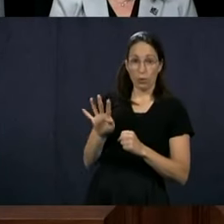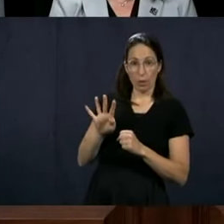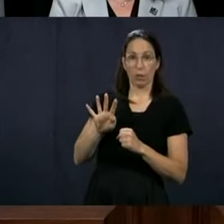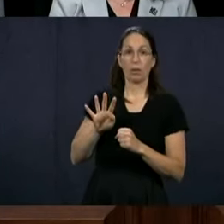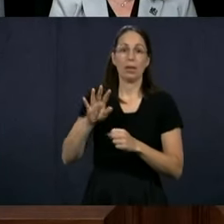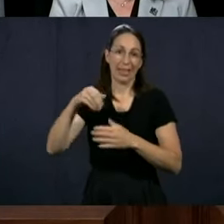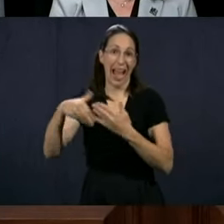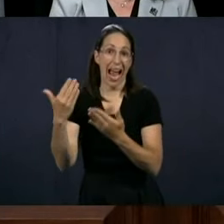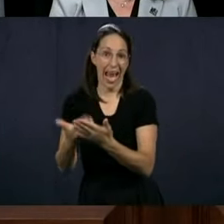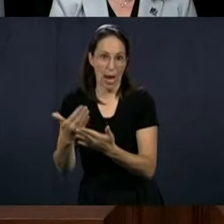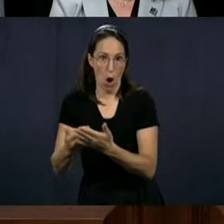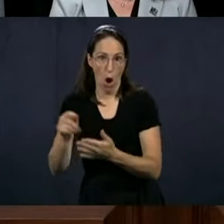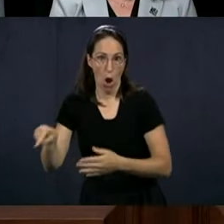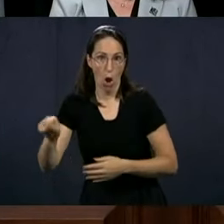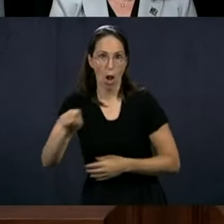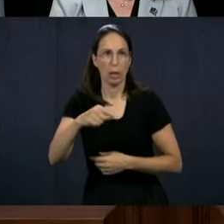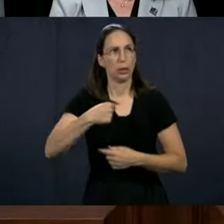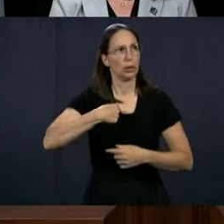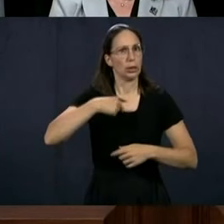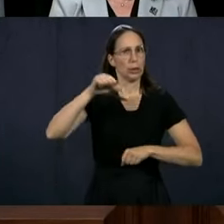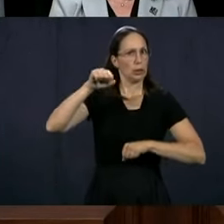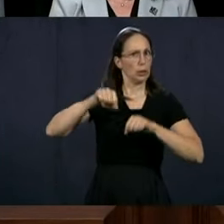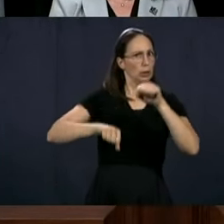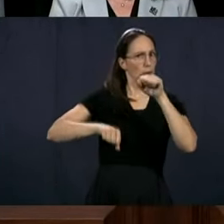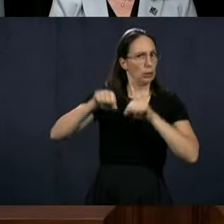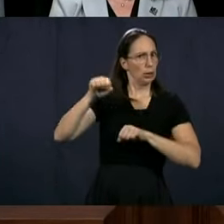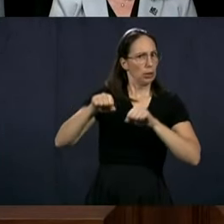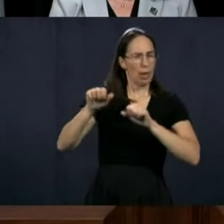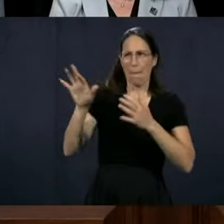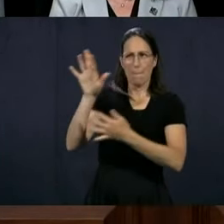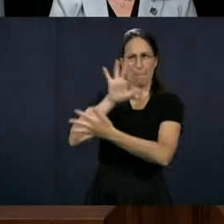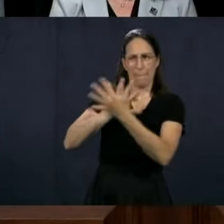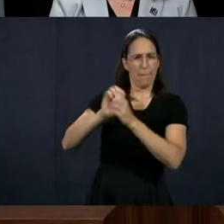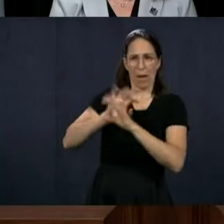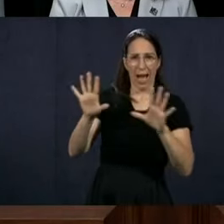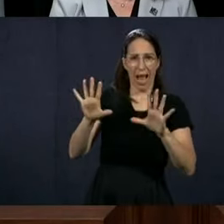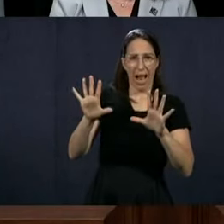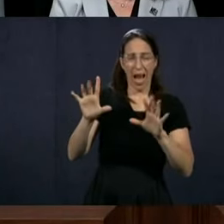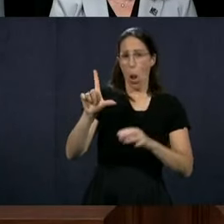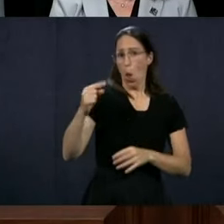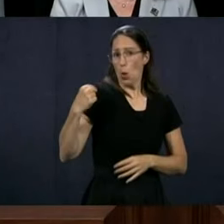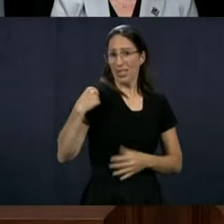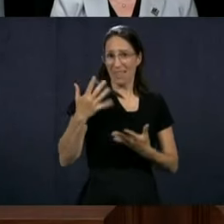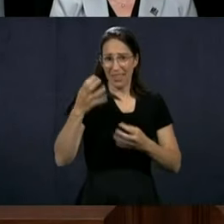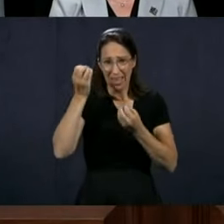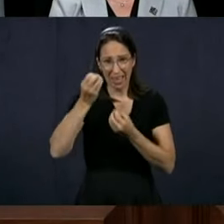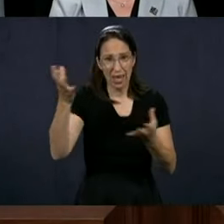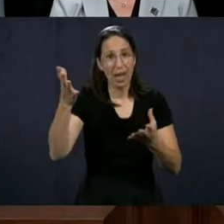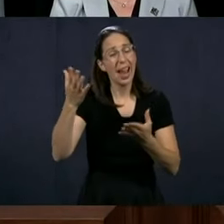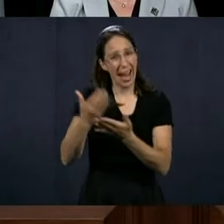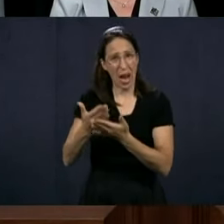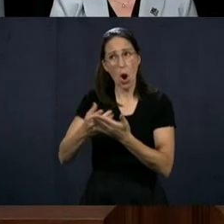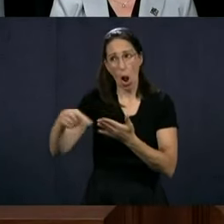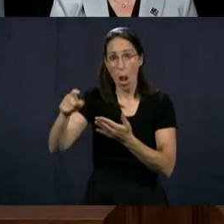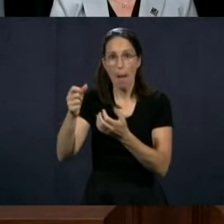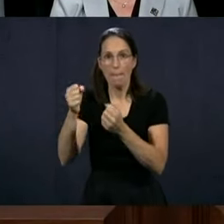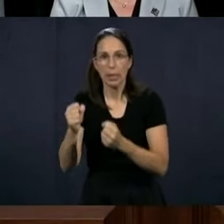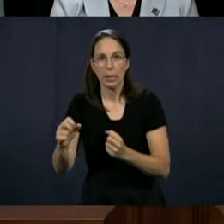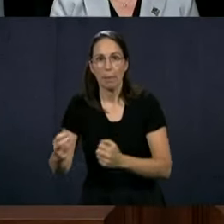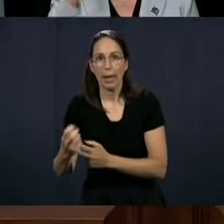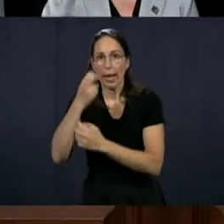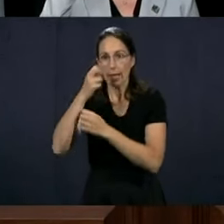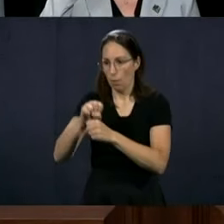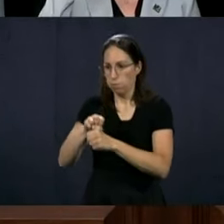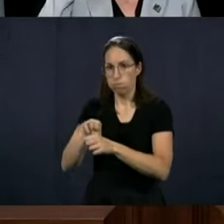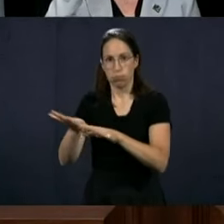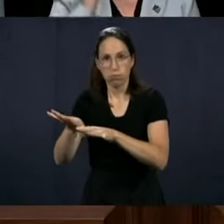found. There is ambiguity. know, you said Monday, Mr. Arruda, that there were small outbreaks in